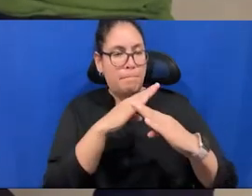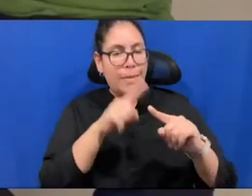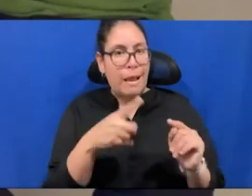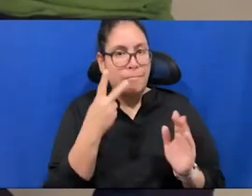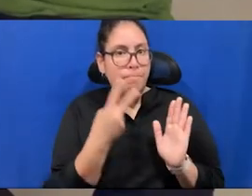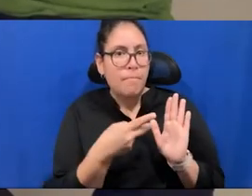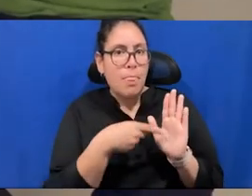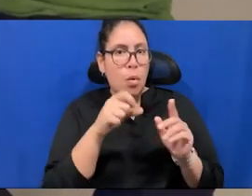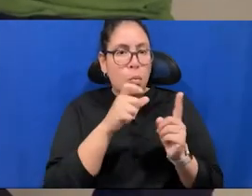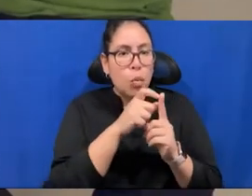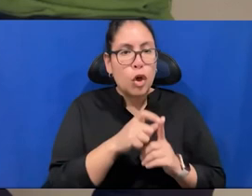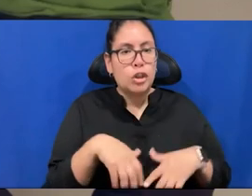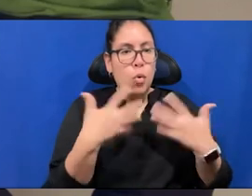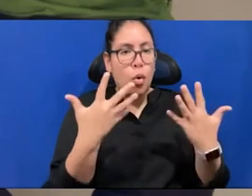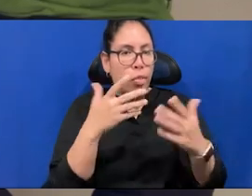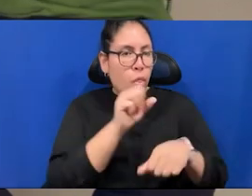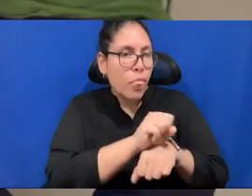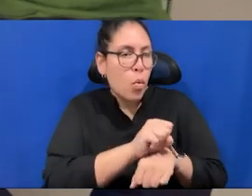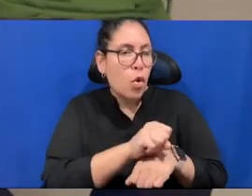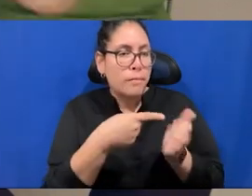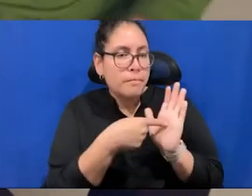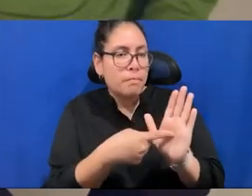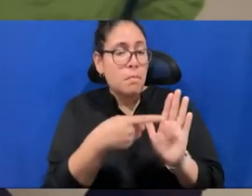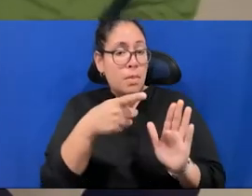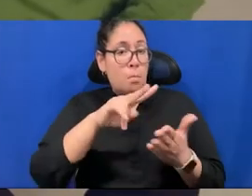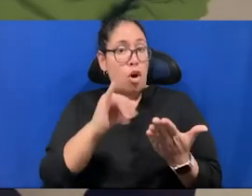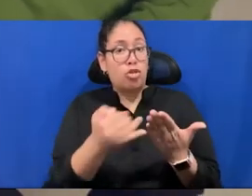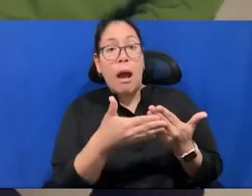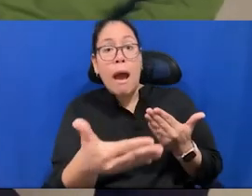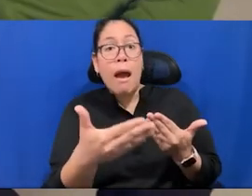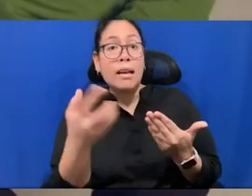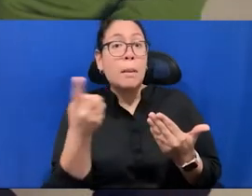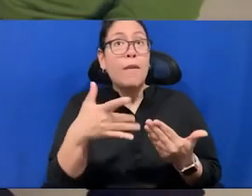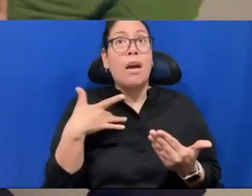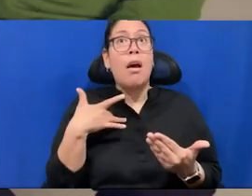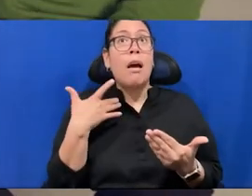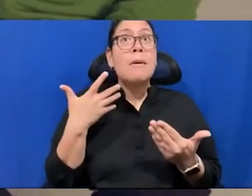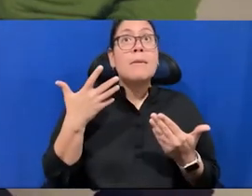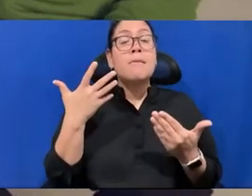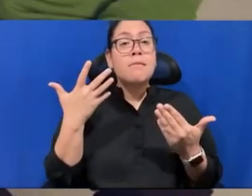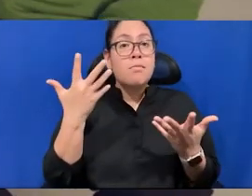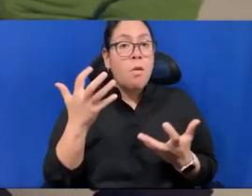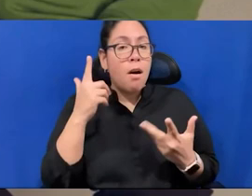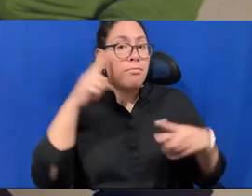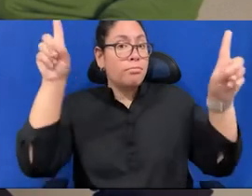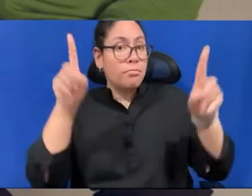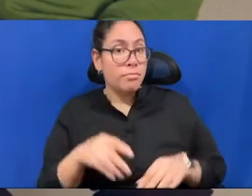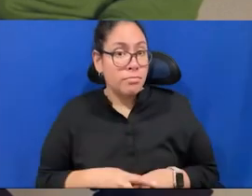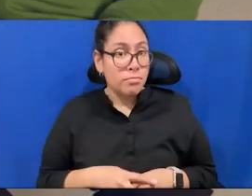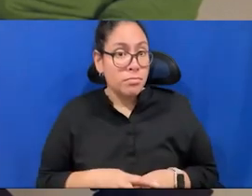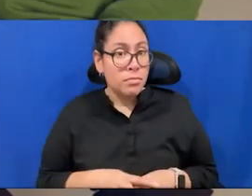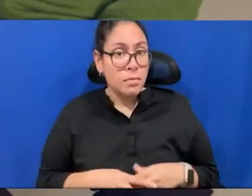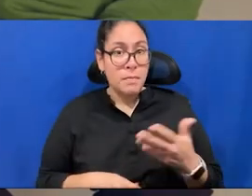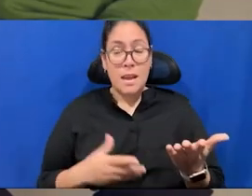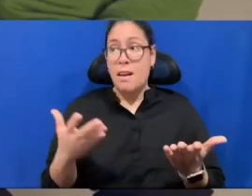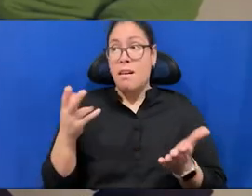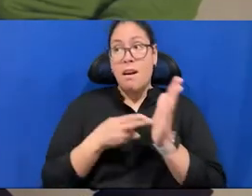projects, which is particularly good to you? I mean, uh, I have to be honest about, uh, the commission we have built up